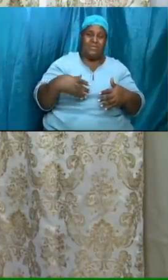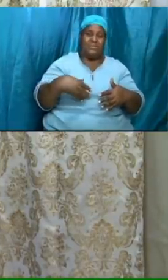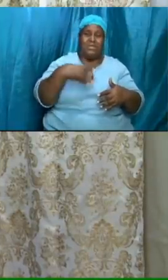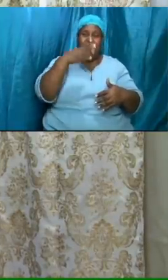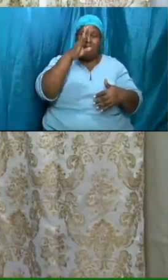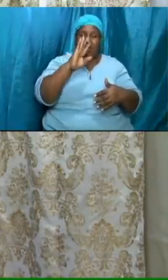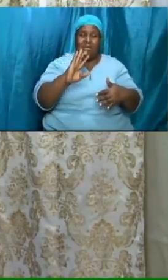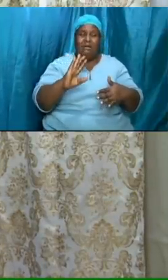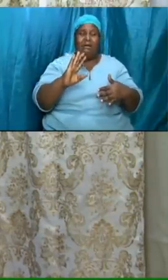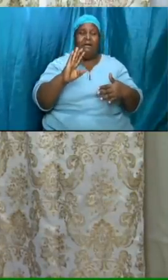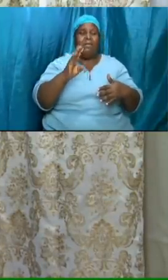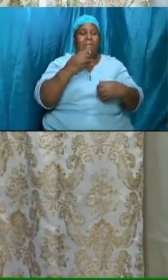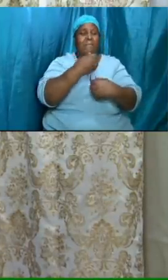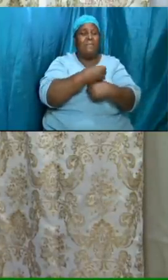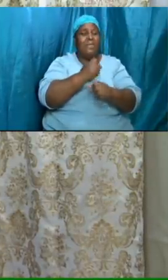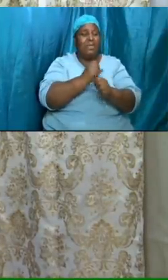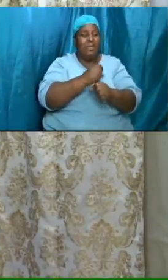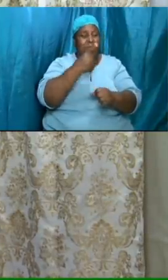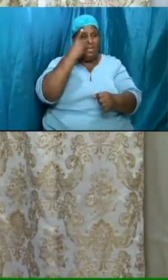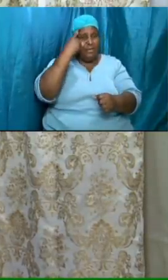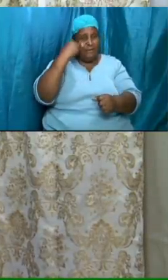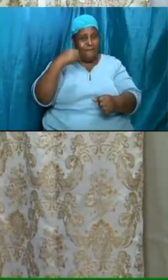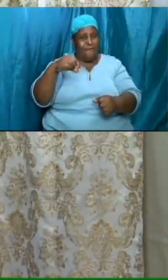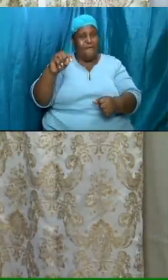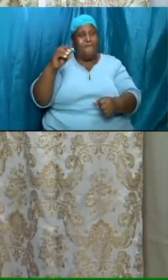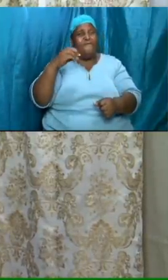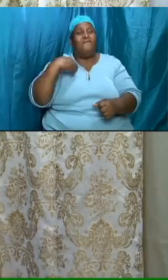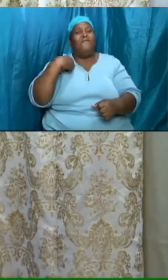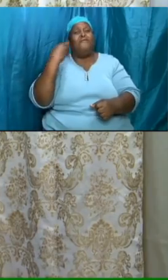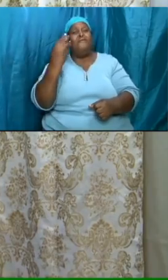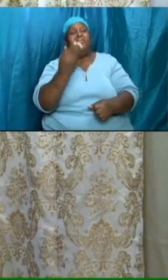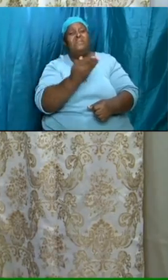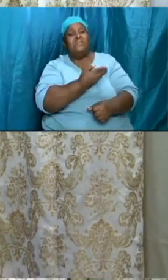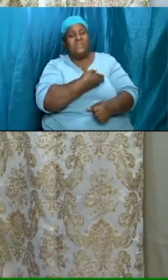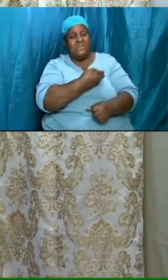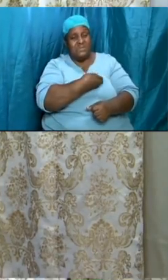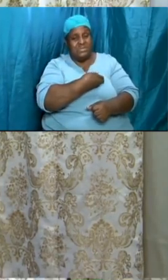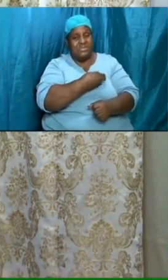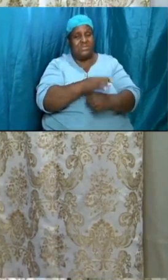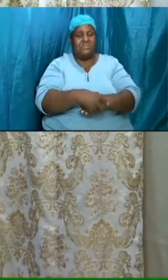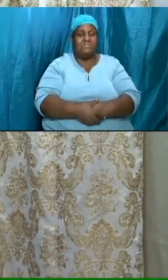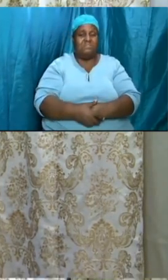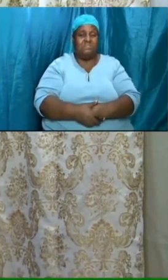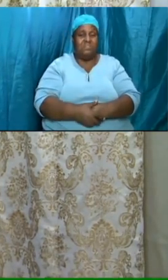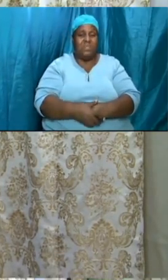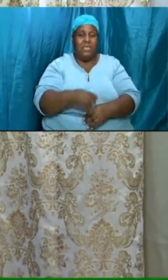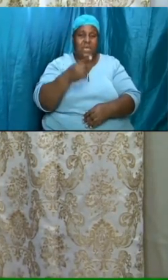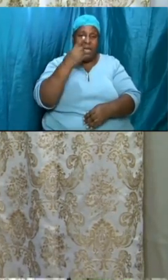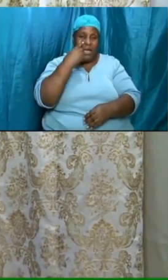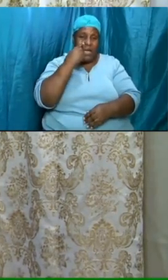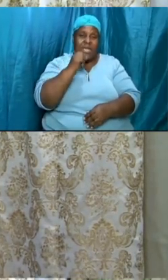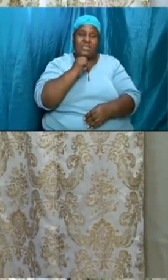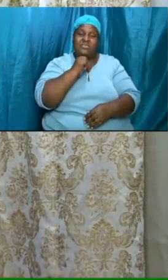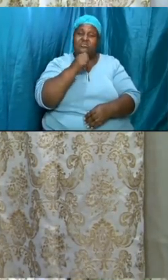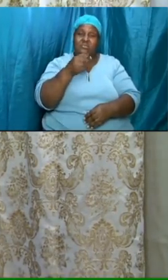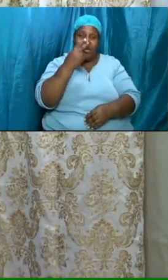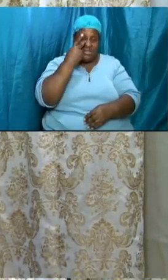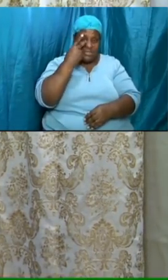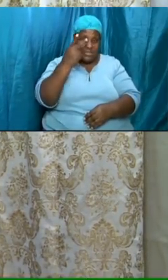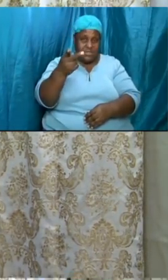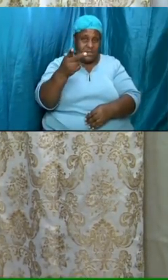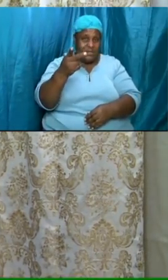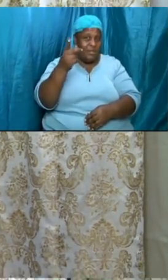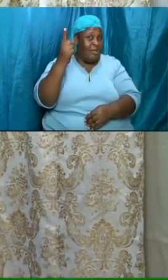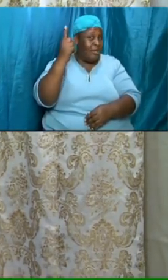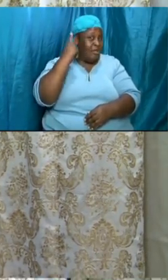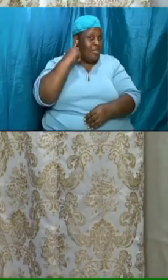store for those that love him eyes have not seen ears